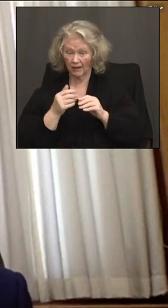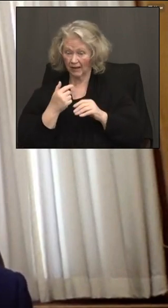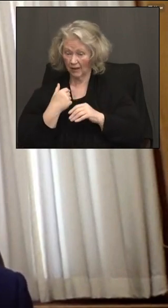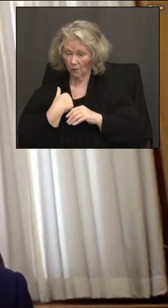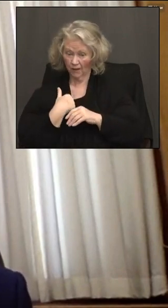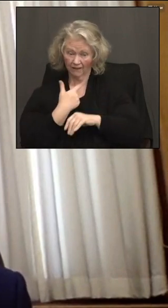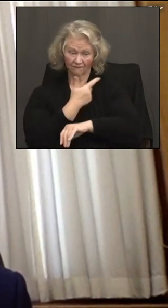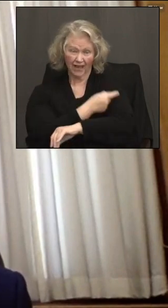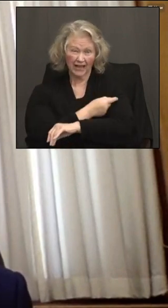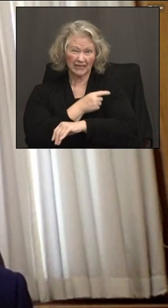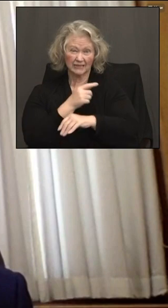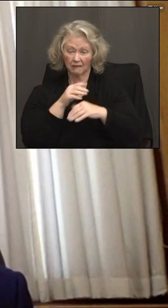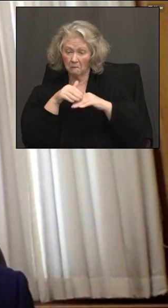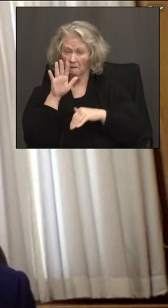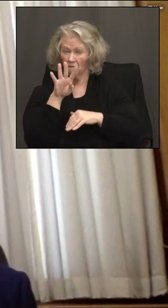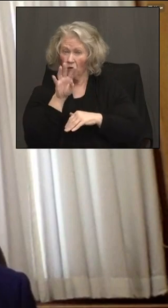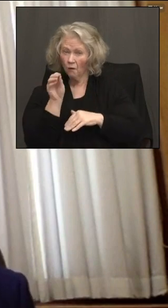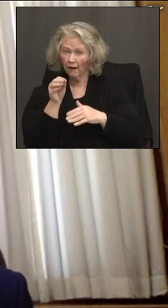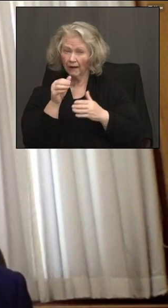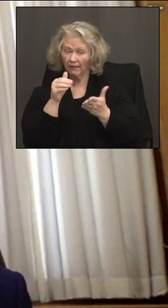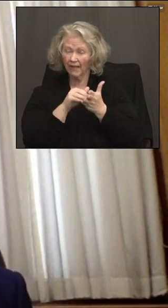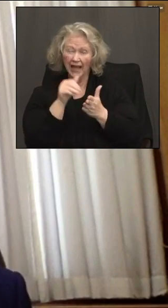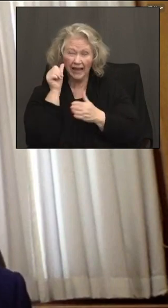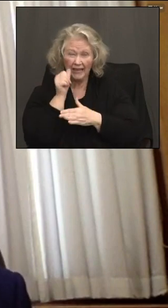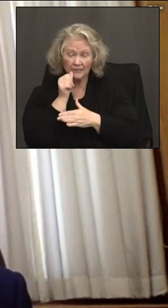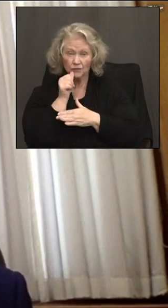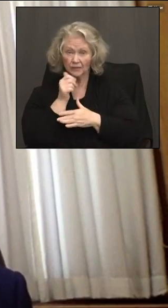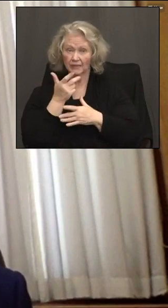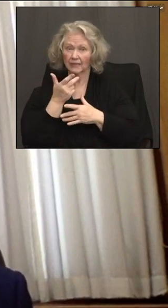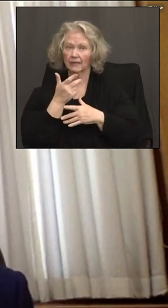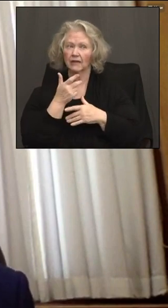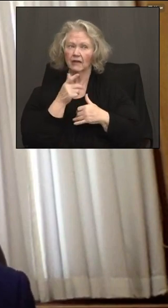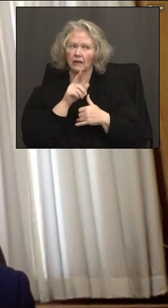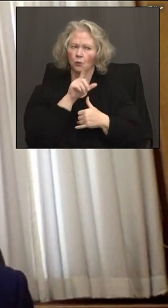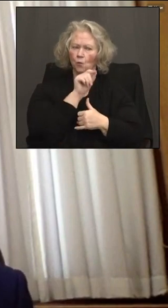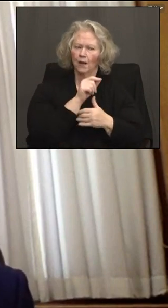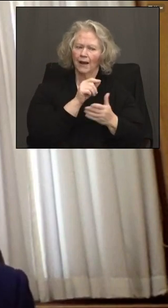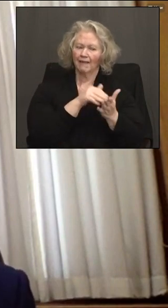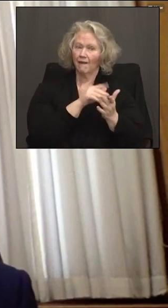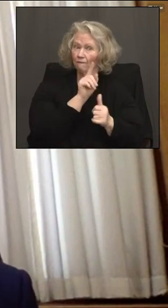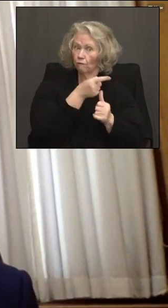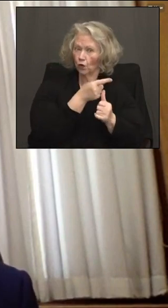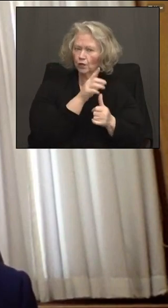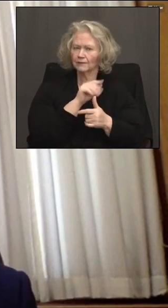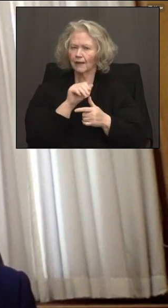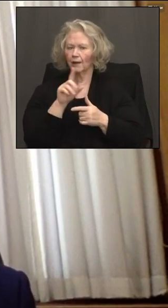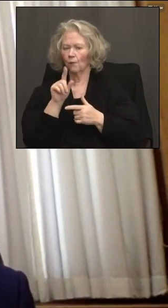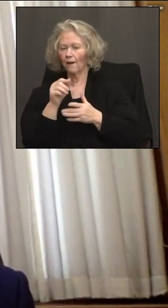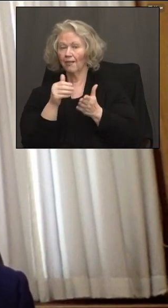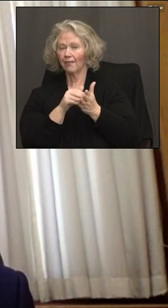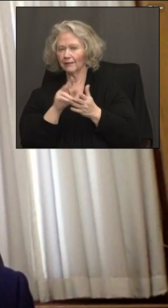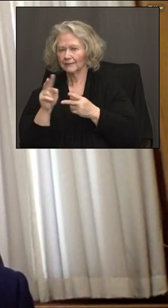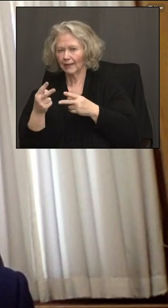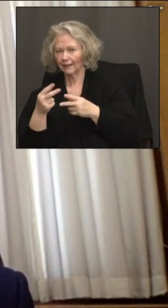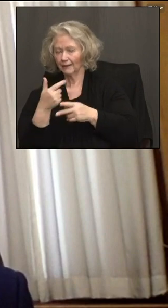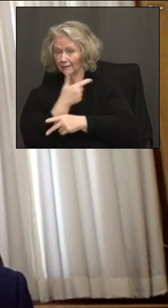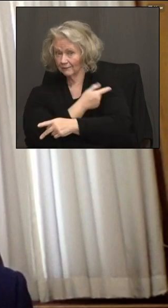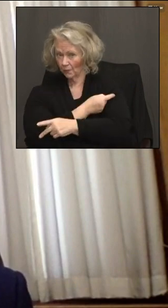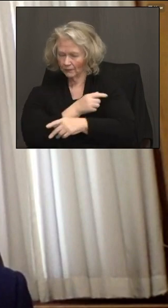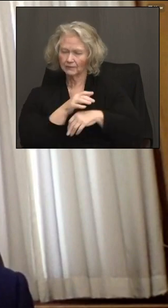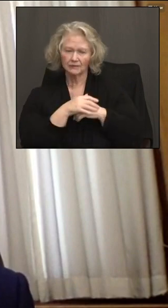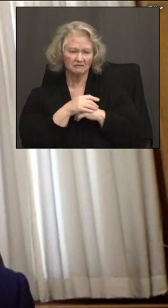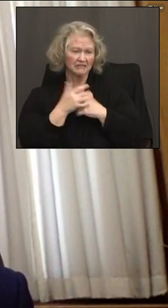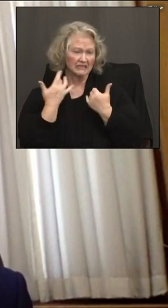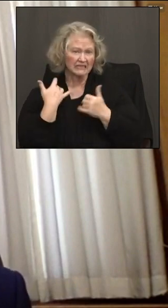,000 people yesterday, over about 20,000 first dose, about 20,000 second doses. You know, we're still getting about 1,000